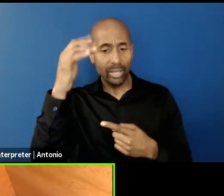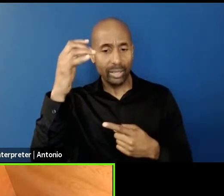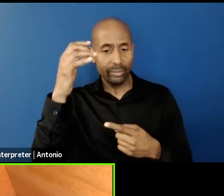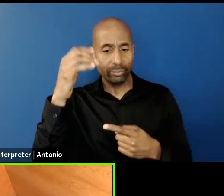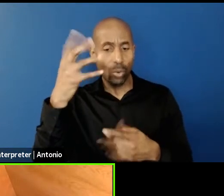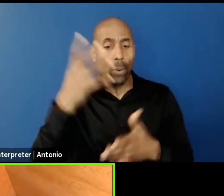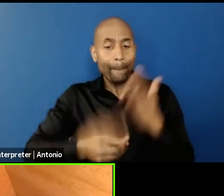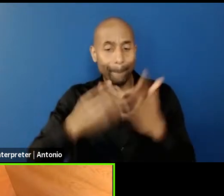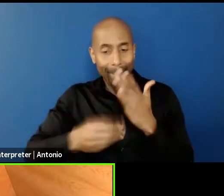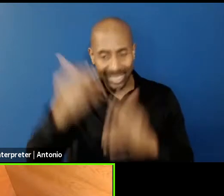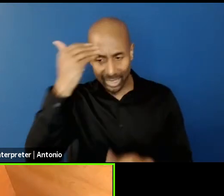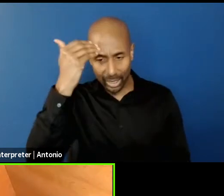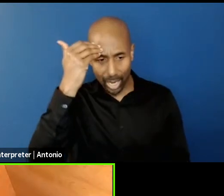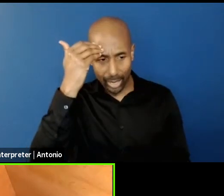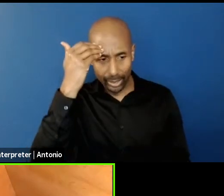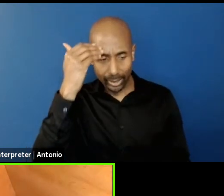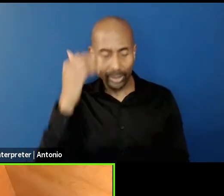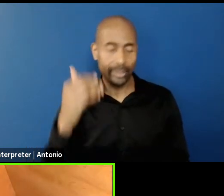It's not like I was never